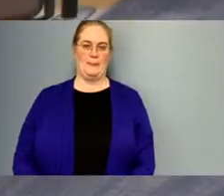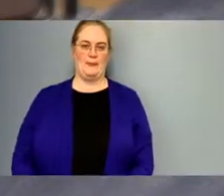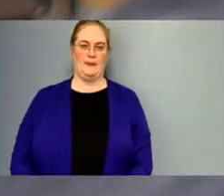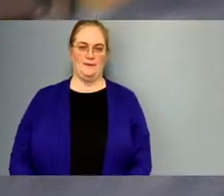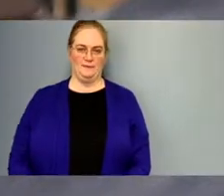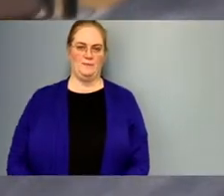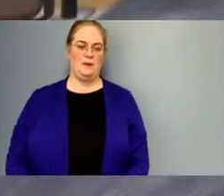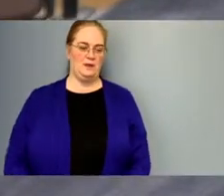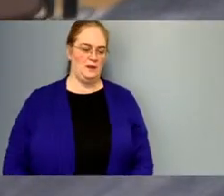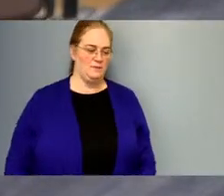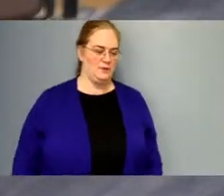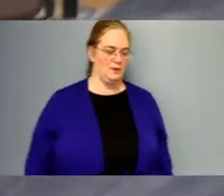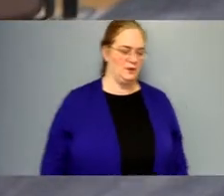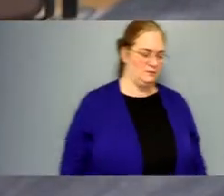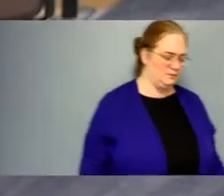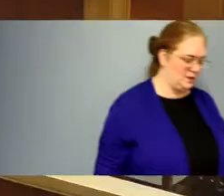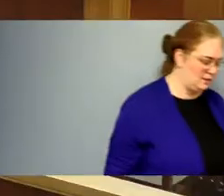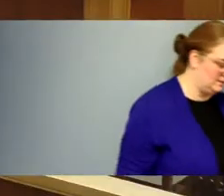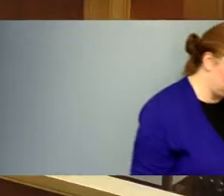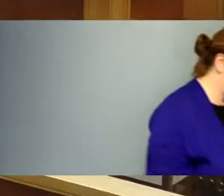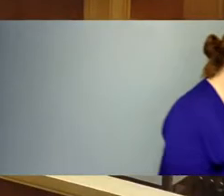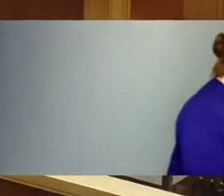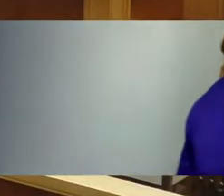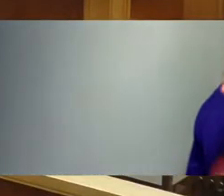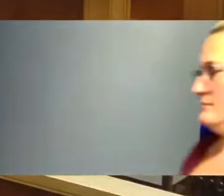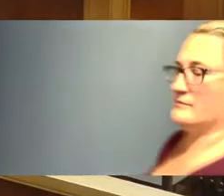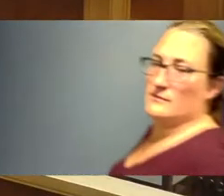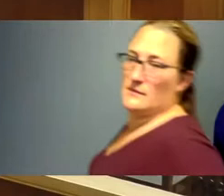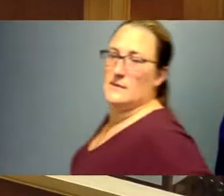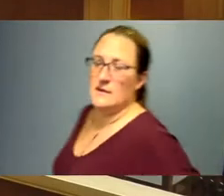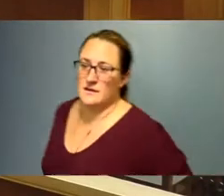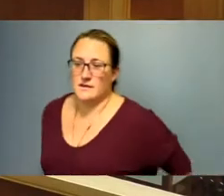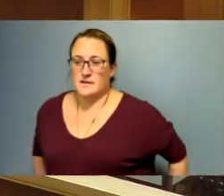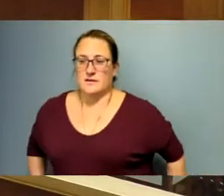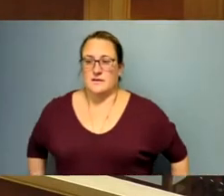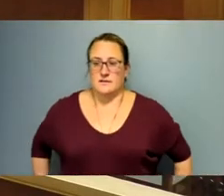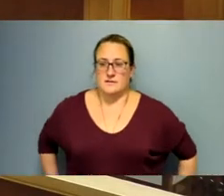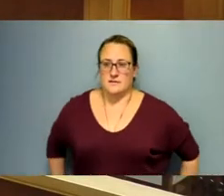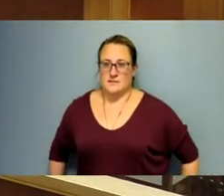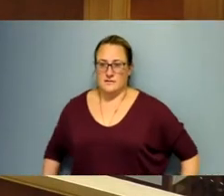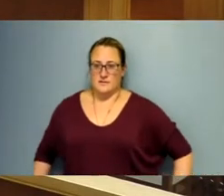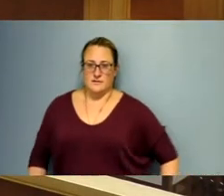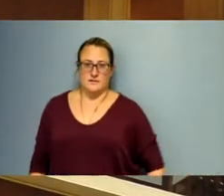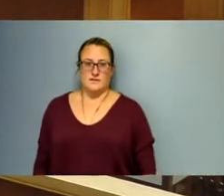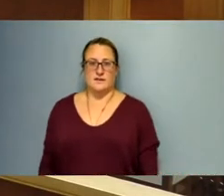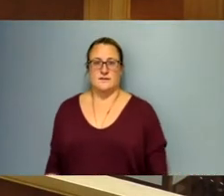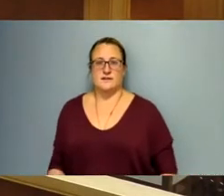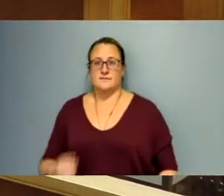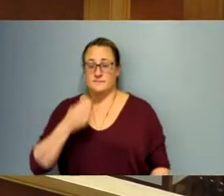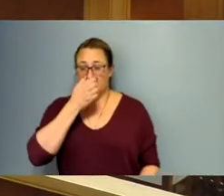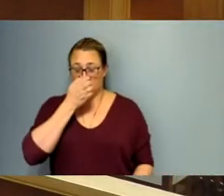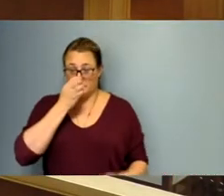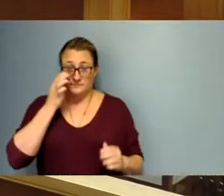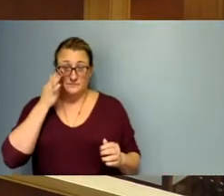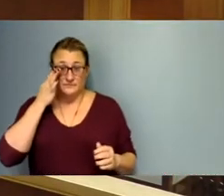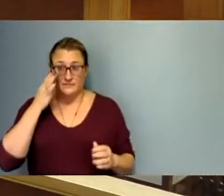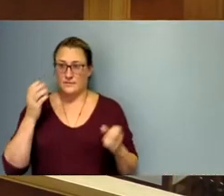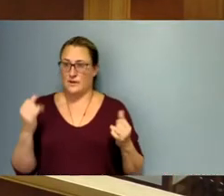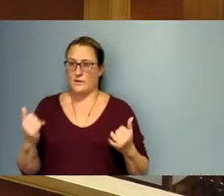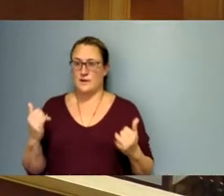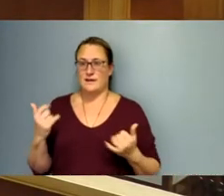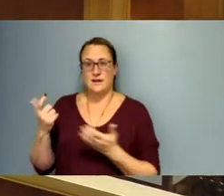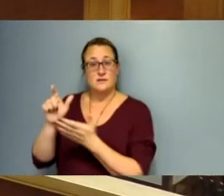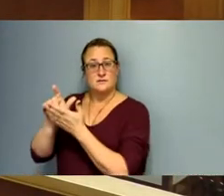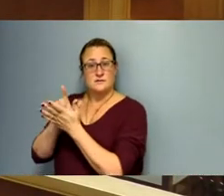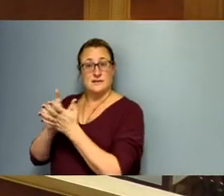yep thank you mr warren um with regard to the question about the state of emergency i'll turn to the solicitor who explained the process sure